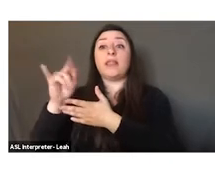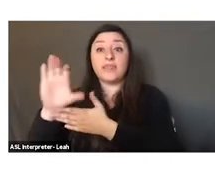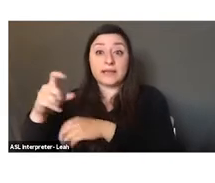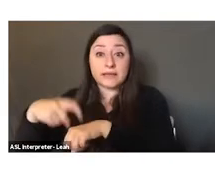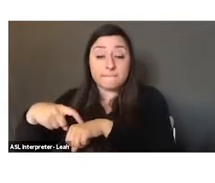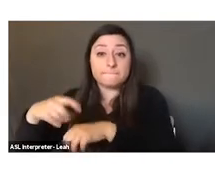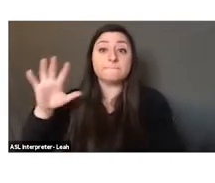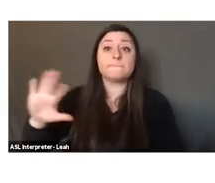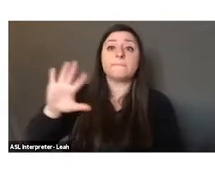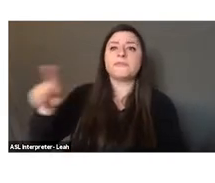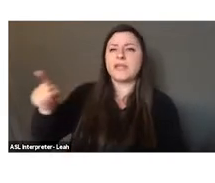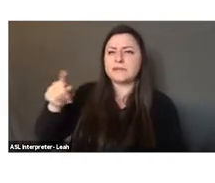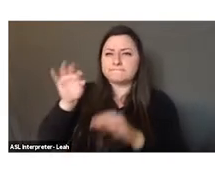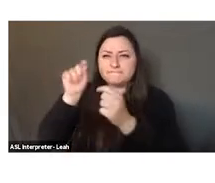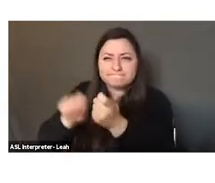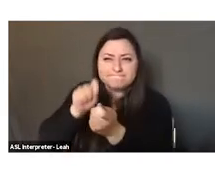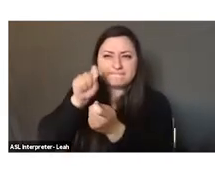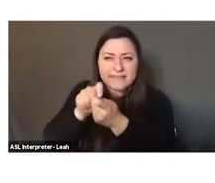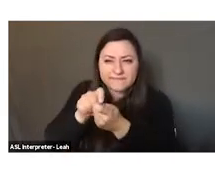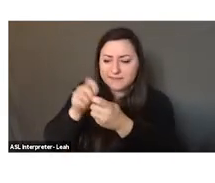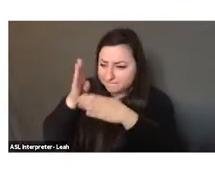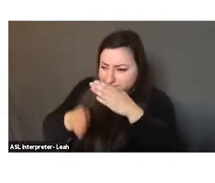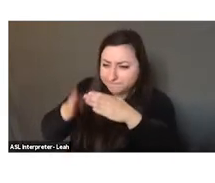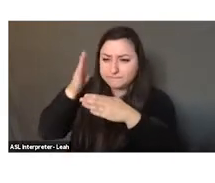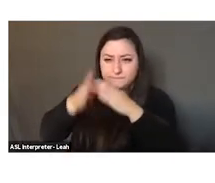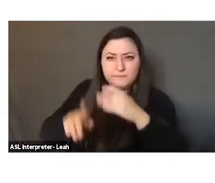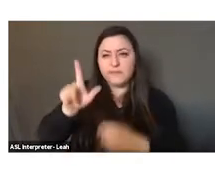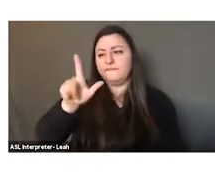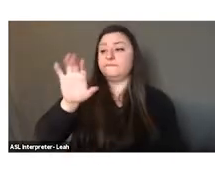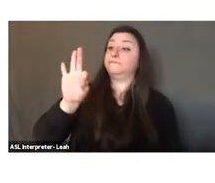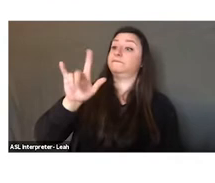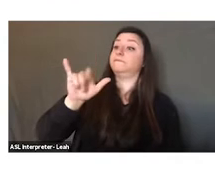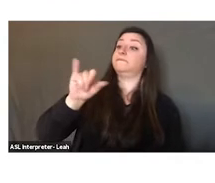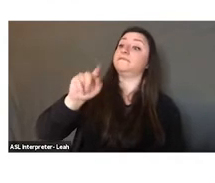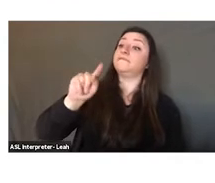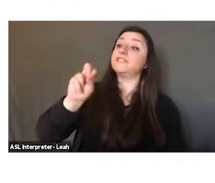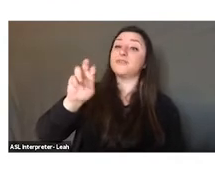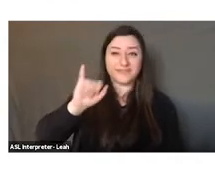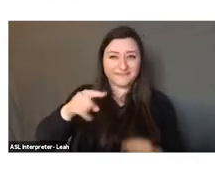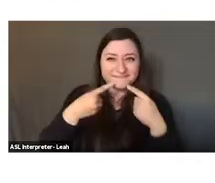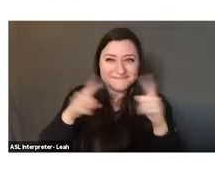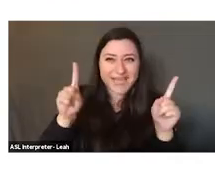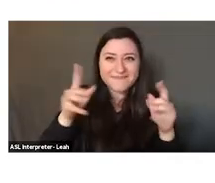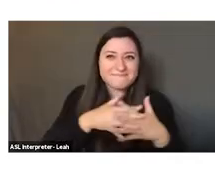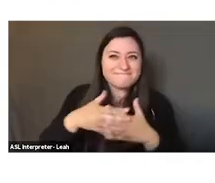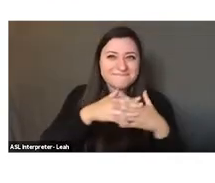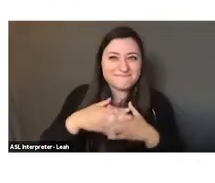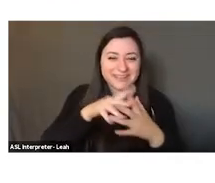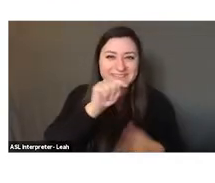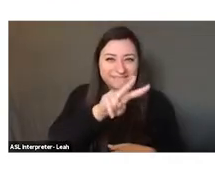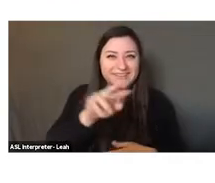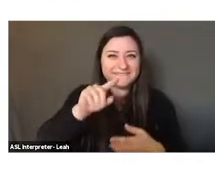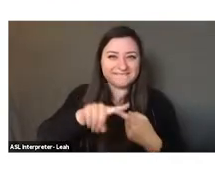started cutting specialized stones, flint stones. This is where you get the famous American series from